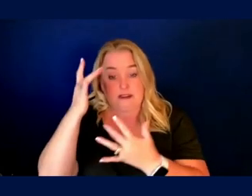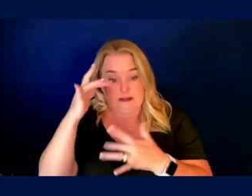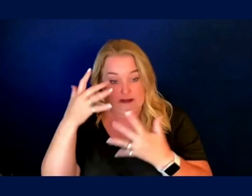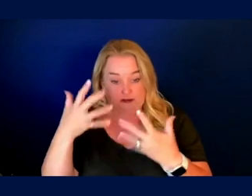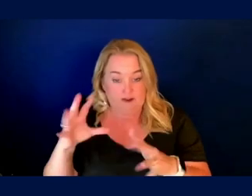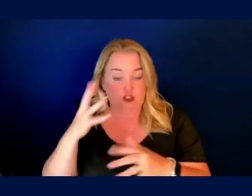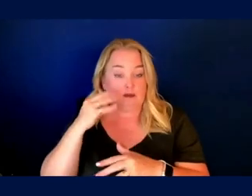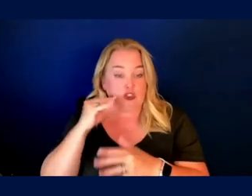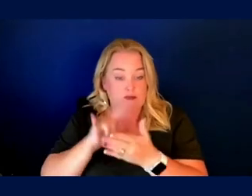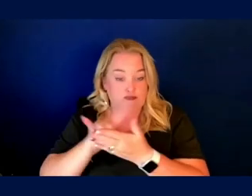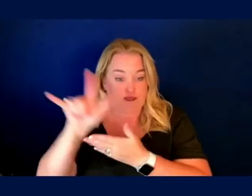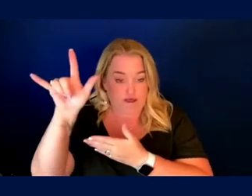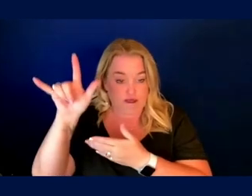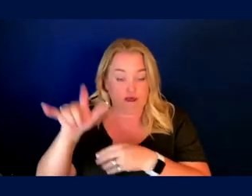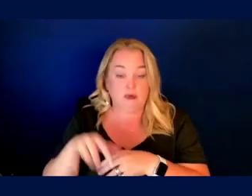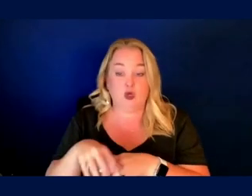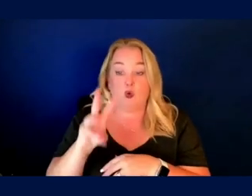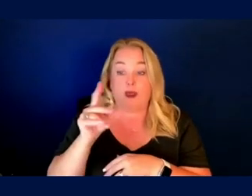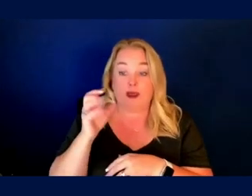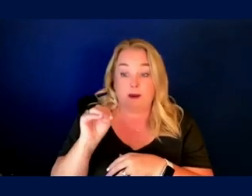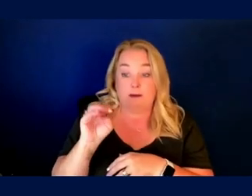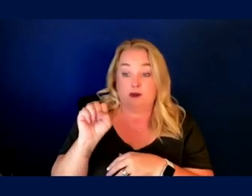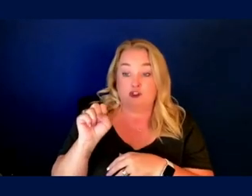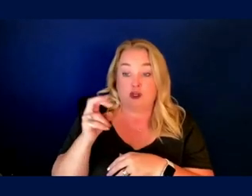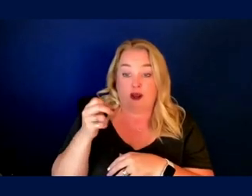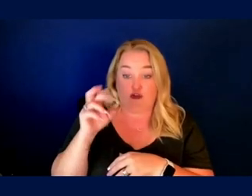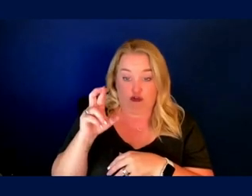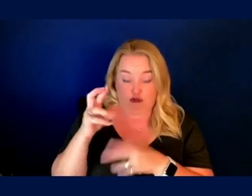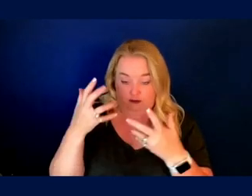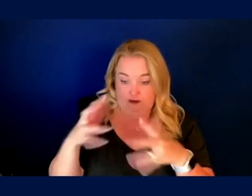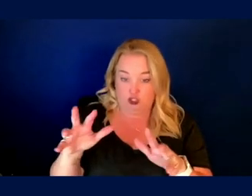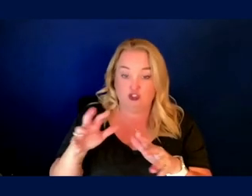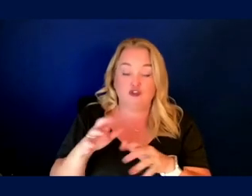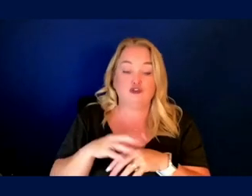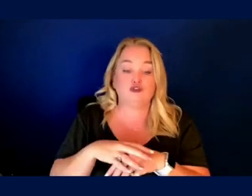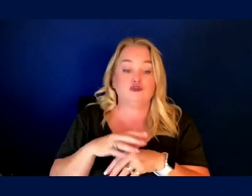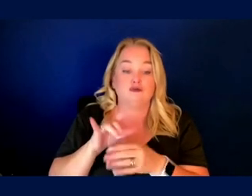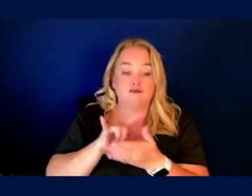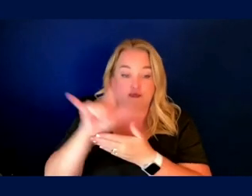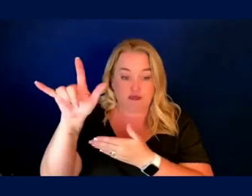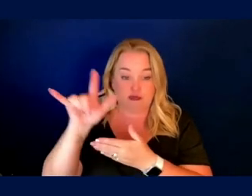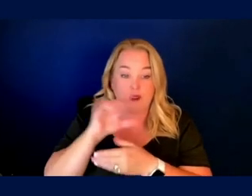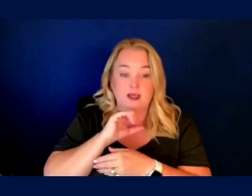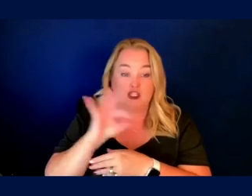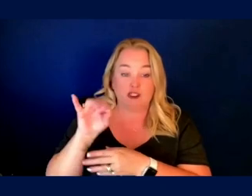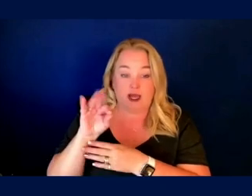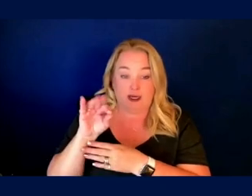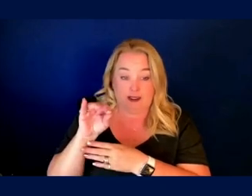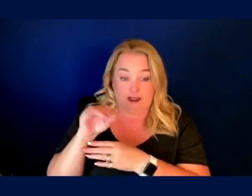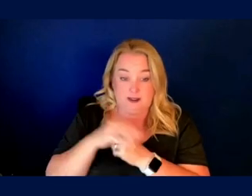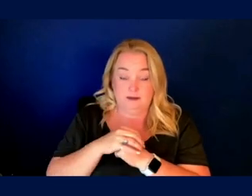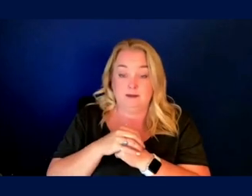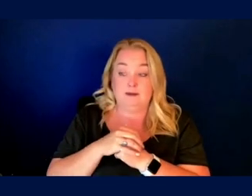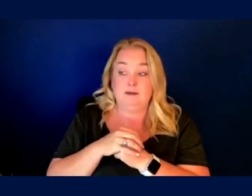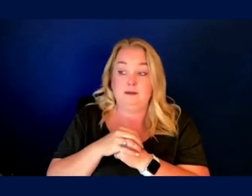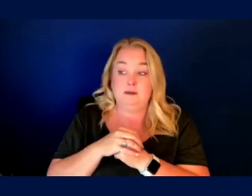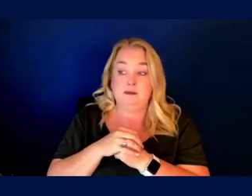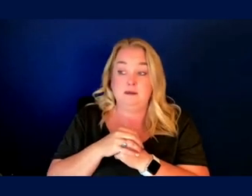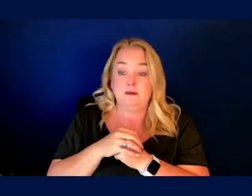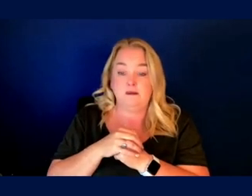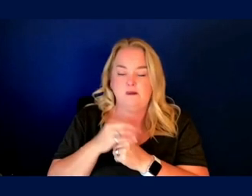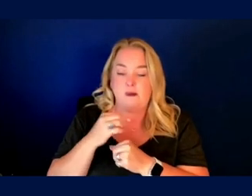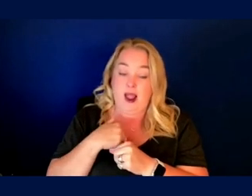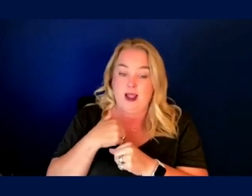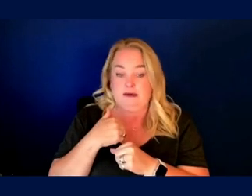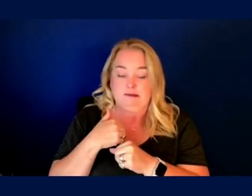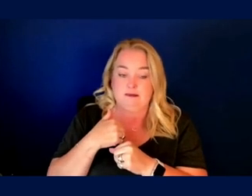Galactic. William Shatner made a suborbital flight with Blue Origin at the age of 90. And while I hesitate